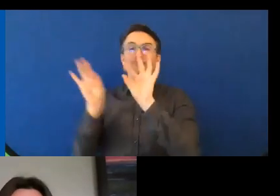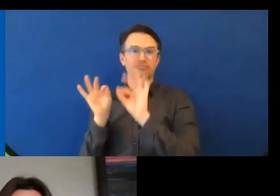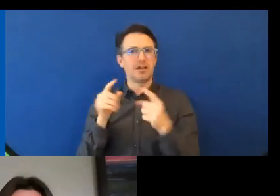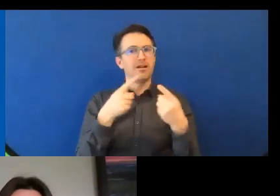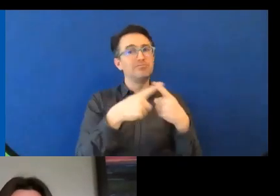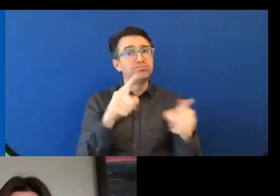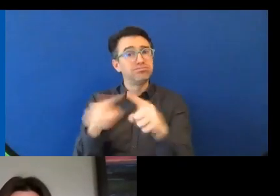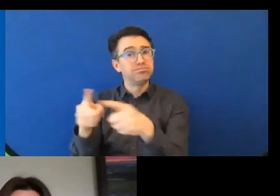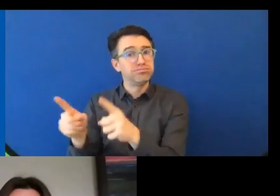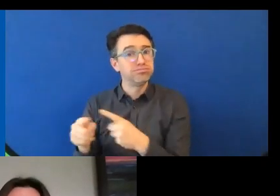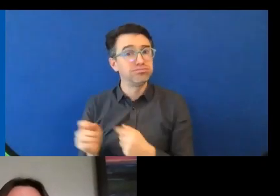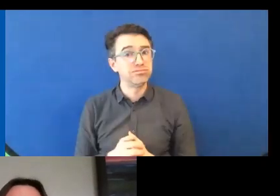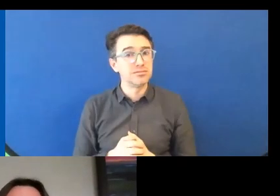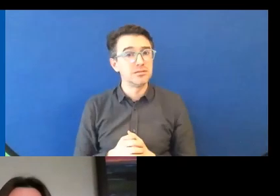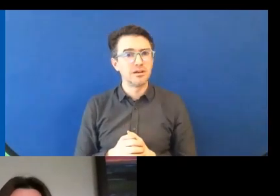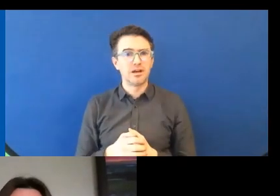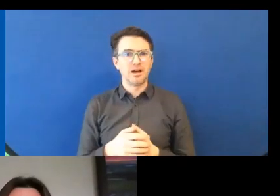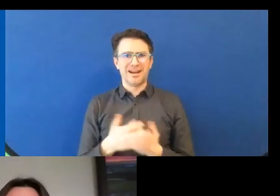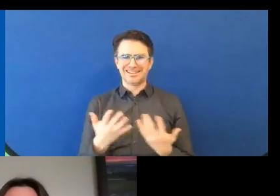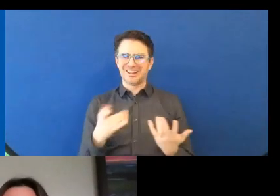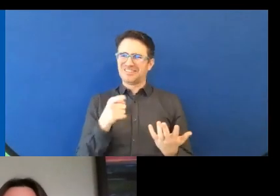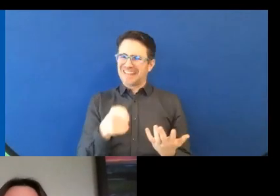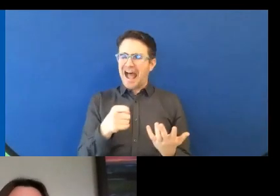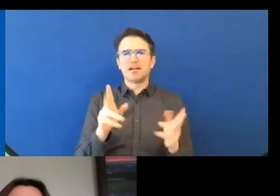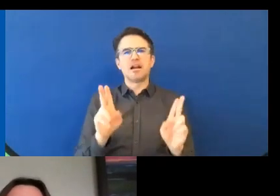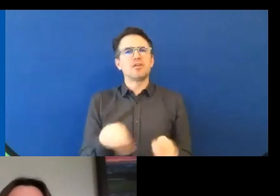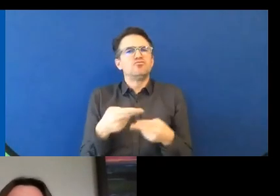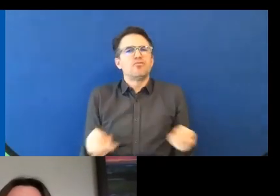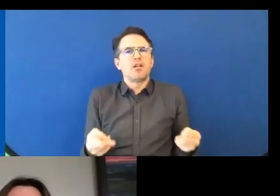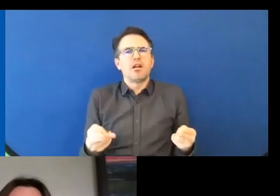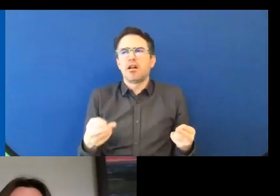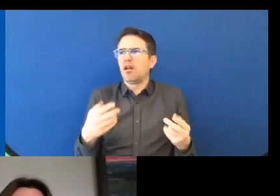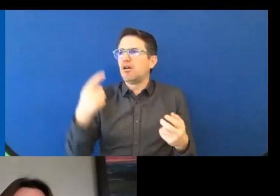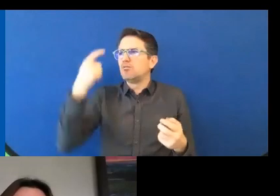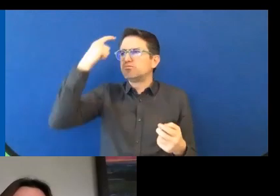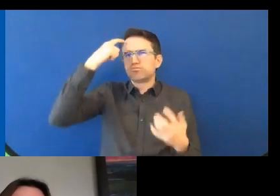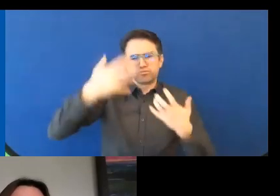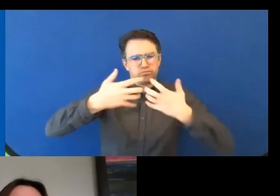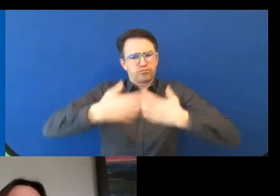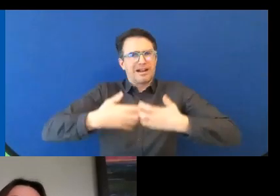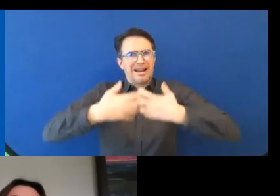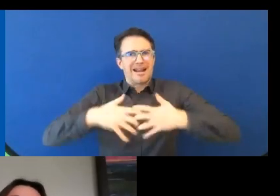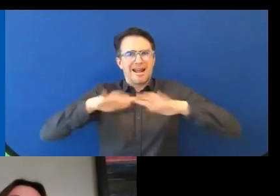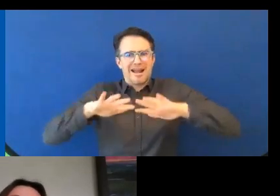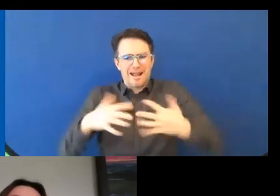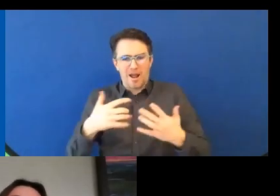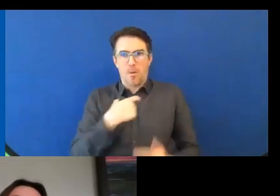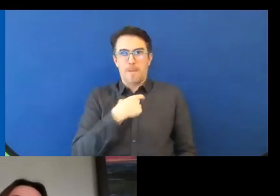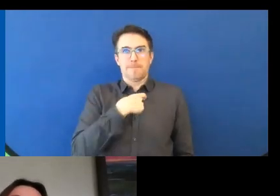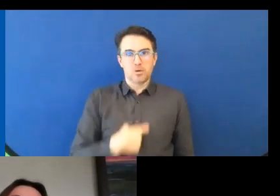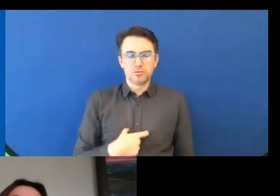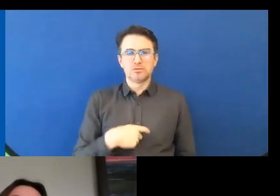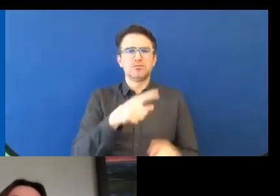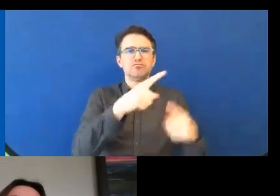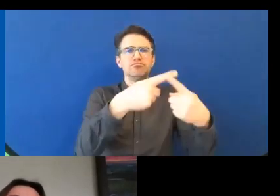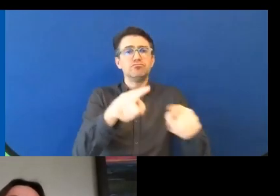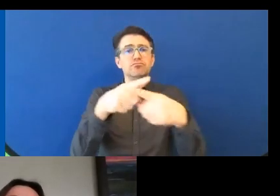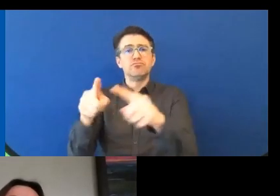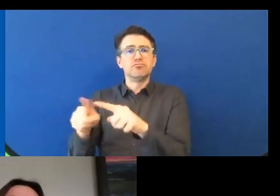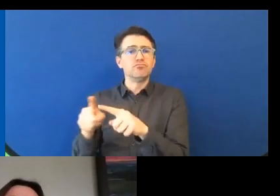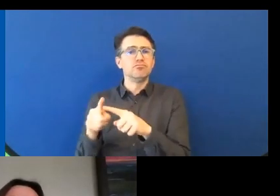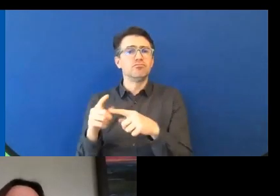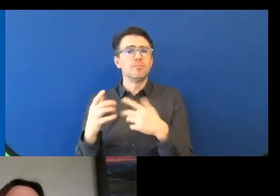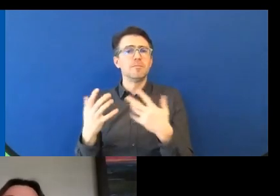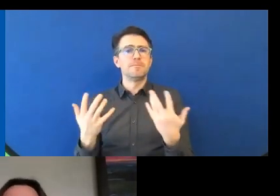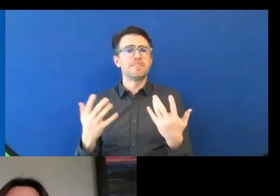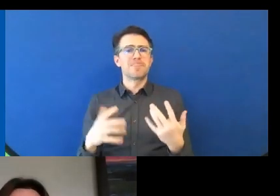athletic prowess varies. There's variance and that's normal. Neurodiversity originally